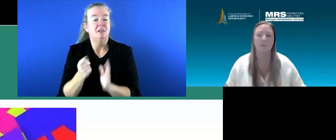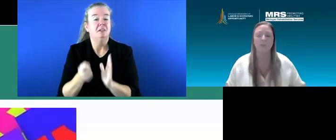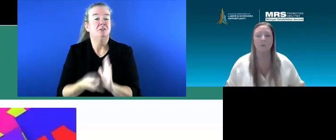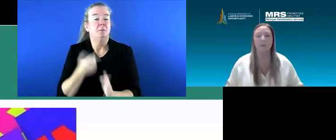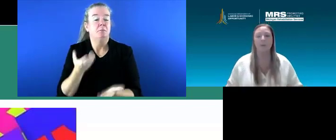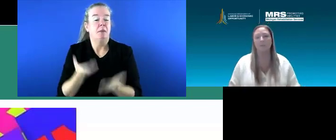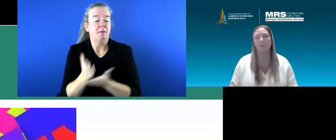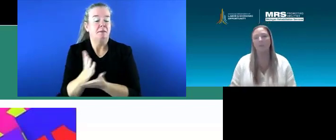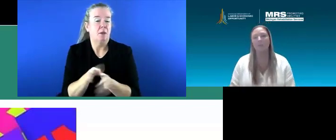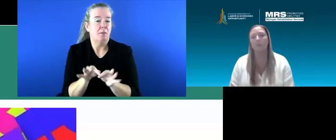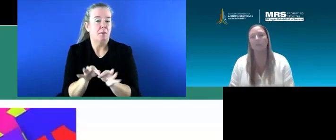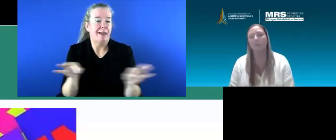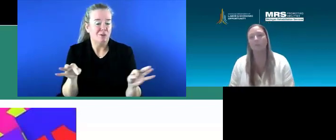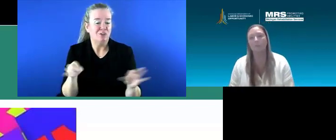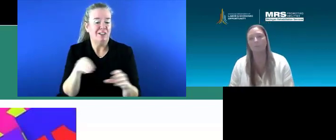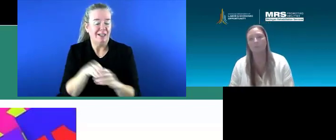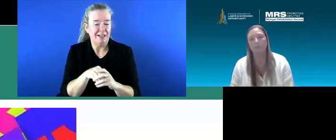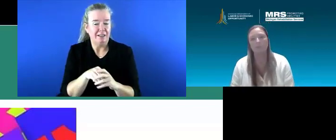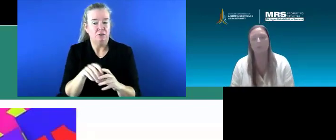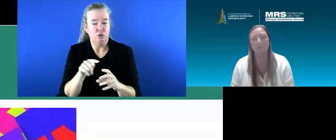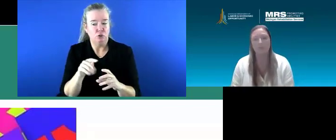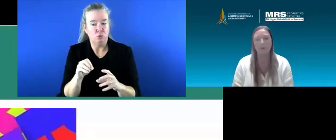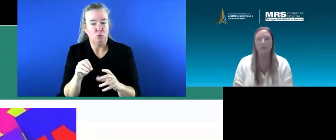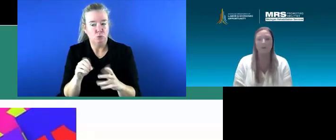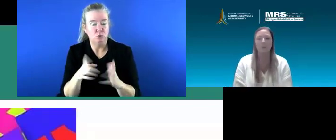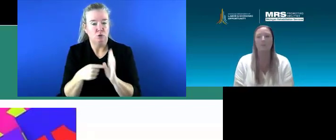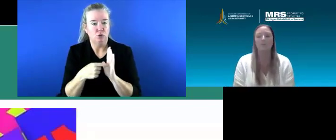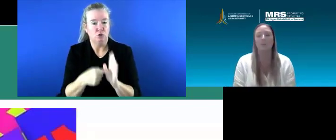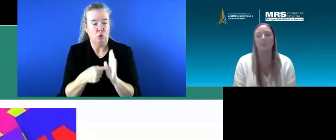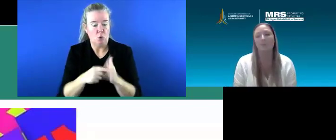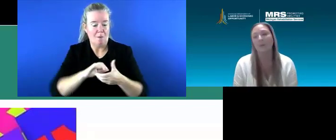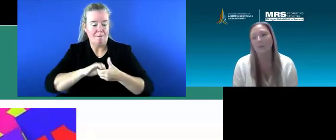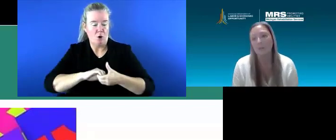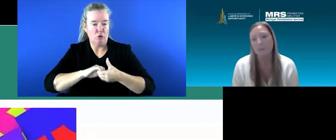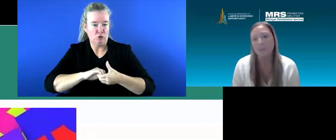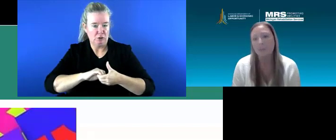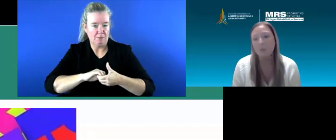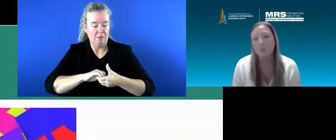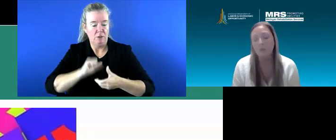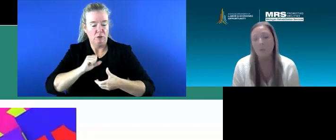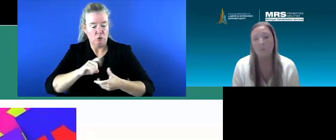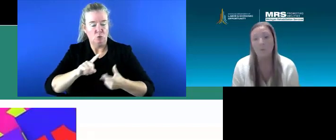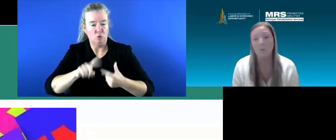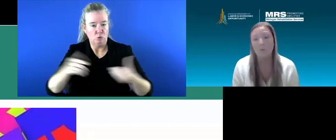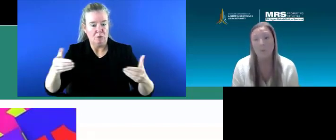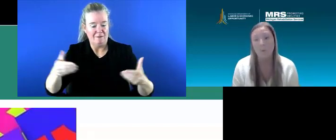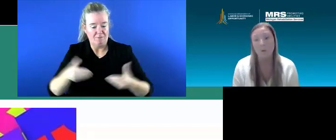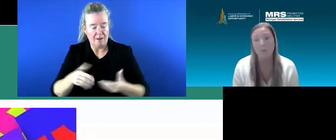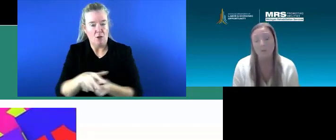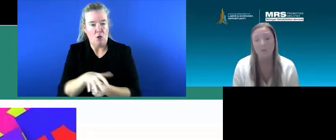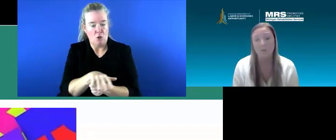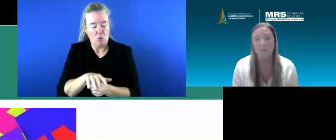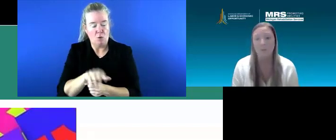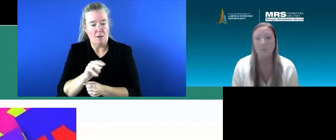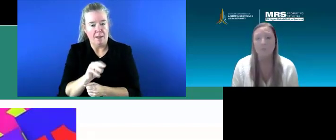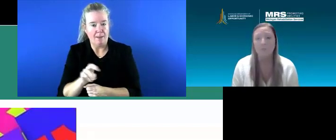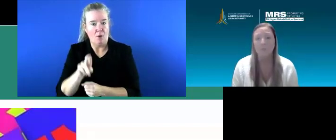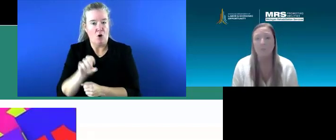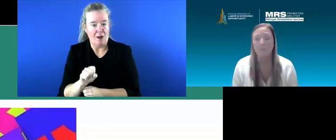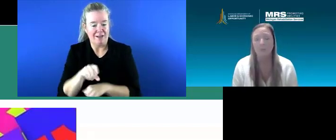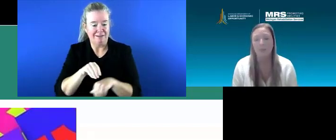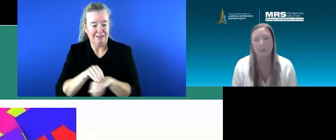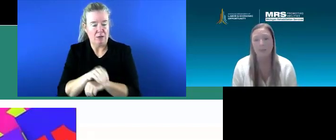some language put in there to show that partnership. So inviting the local MRS counselor